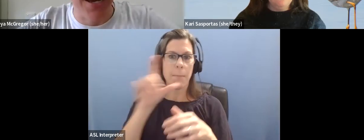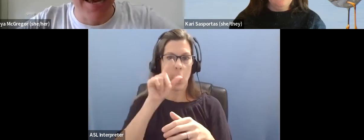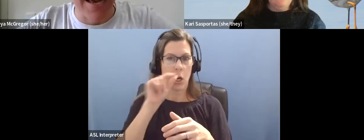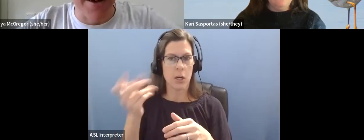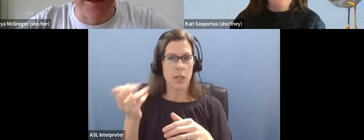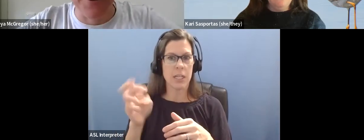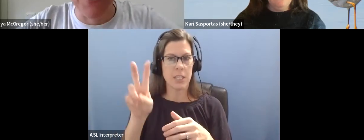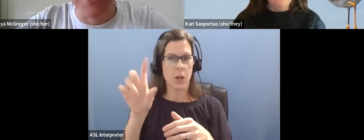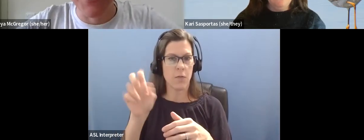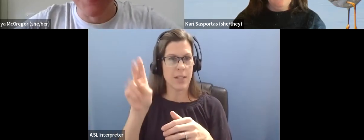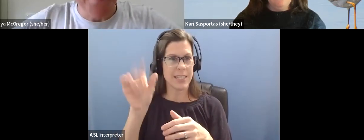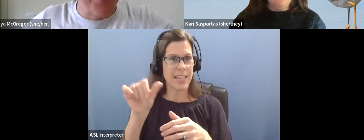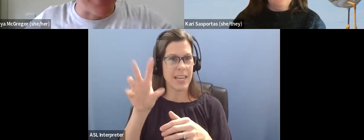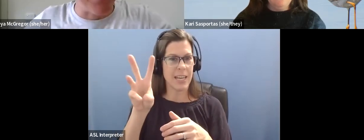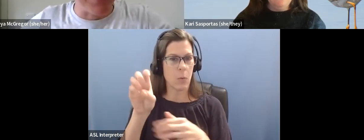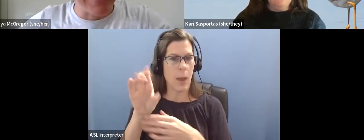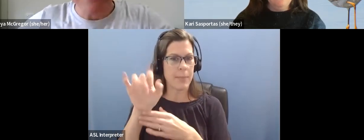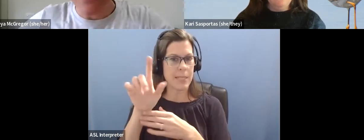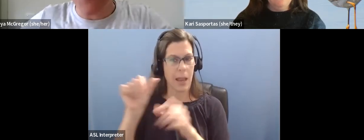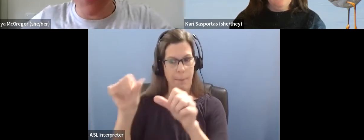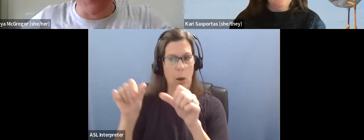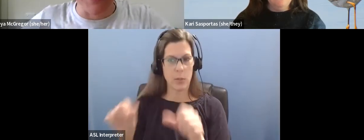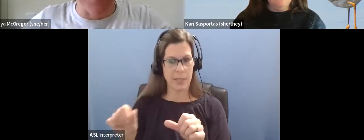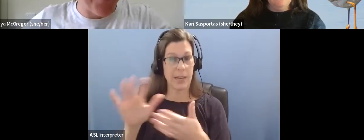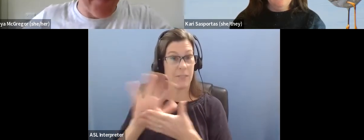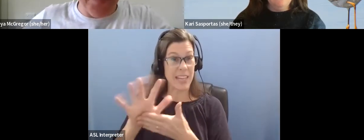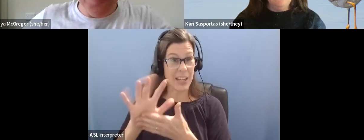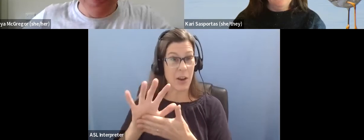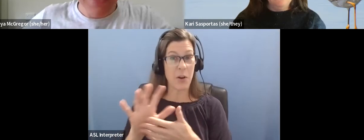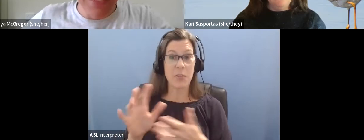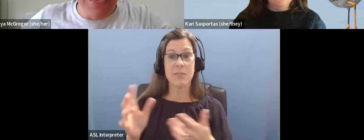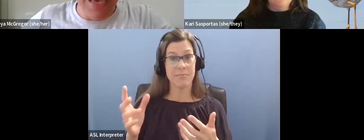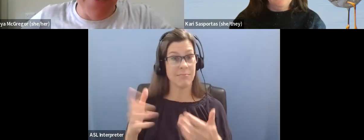So we look forward to seeing you at those as well.